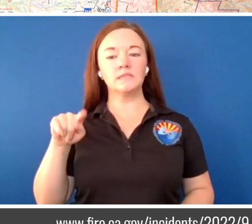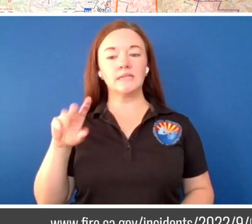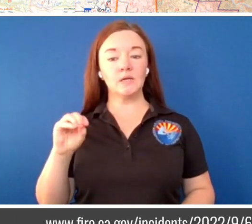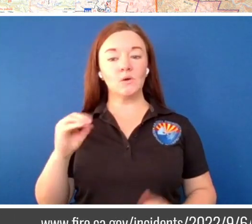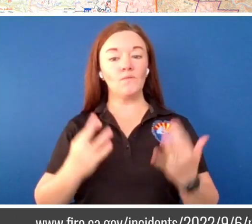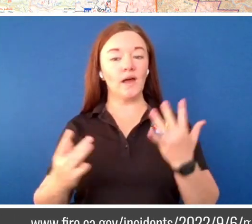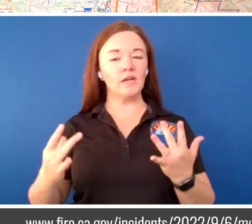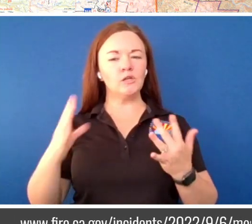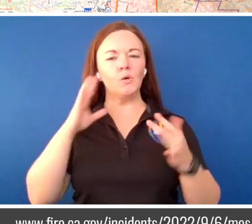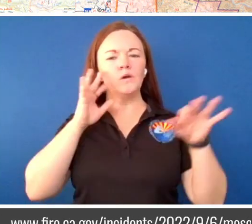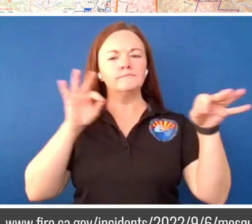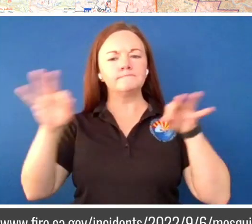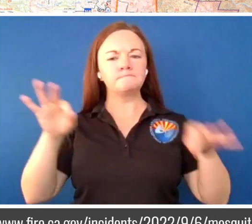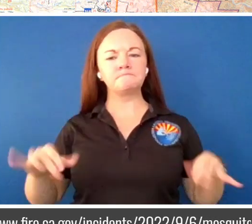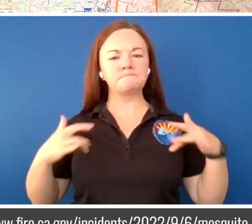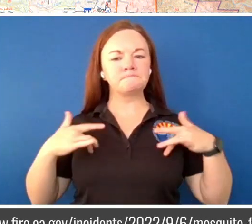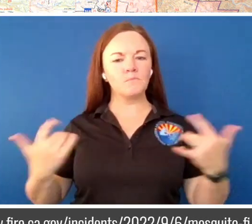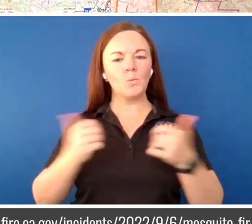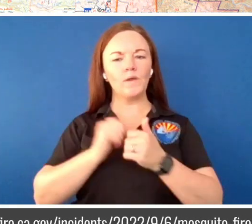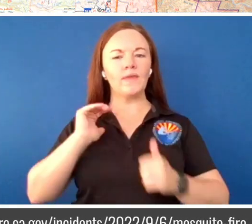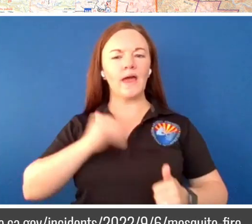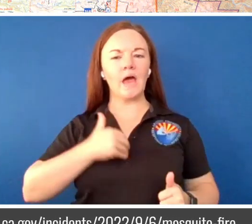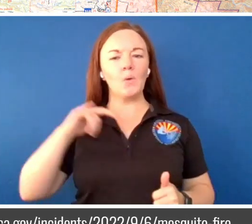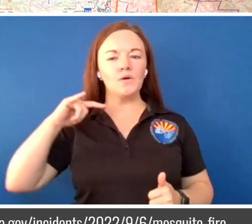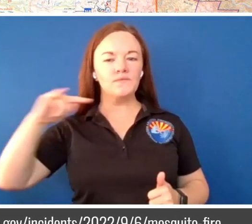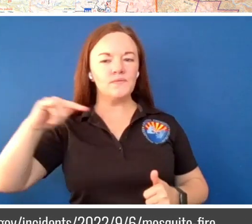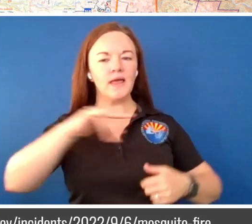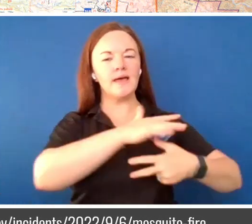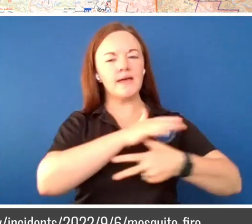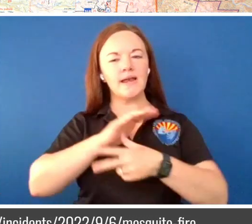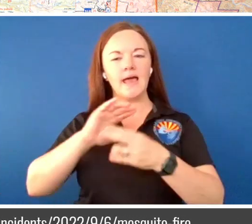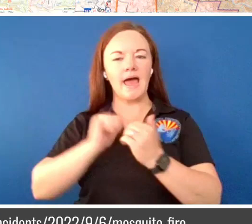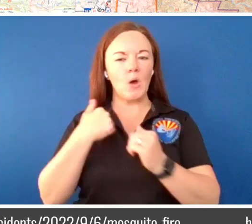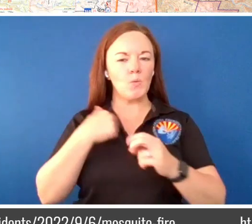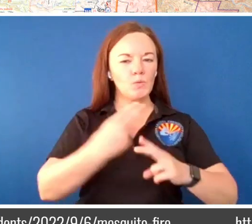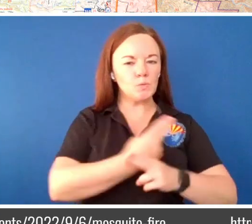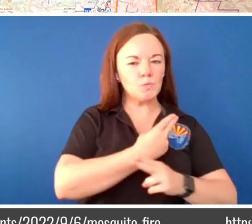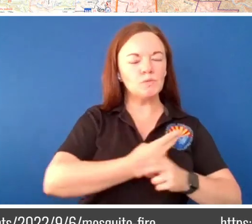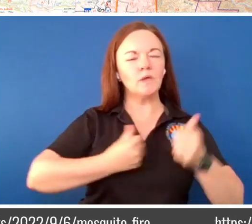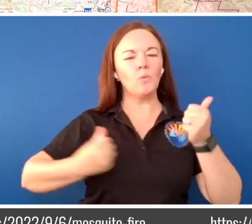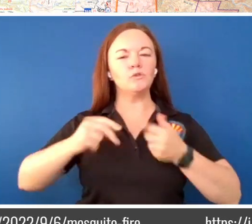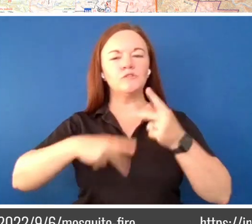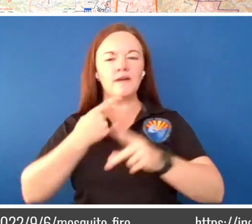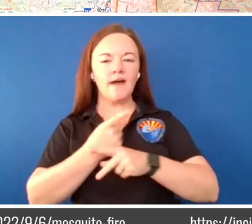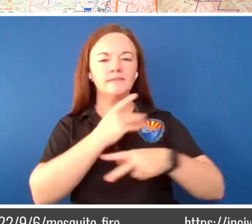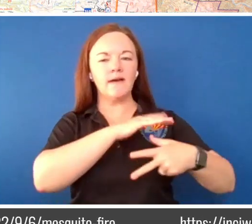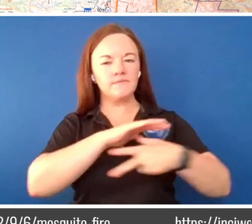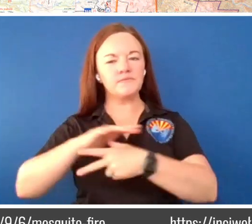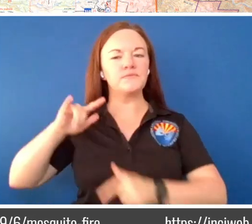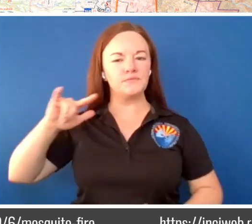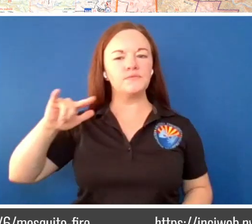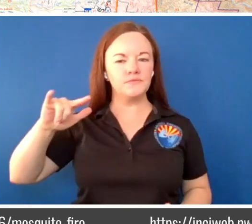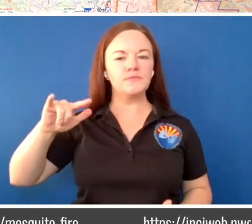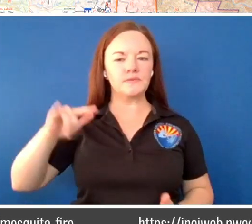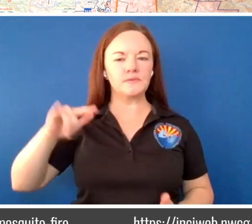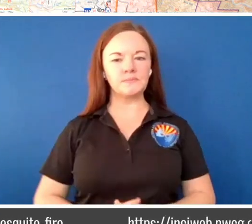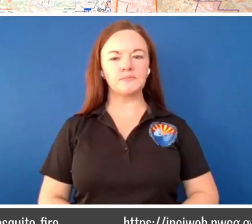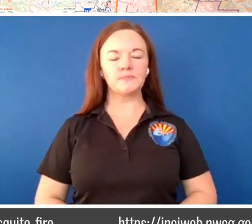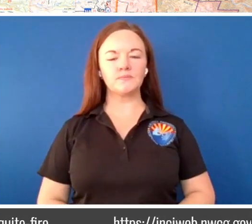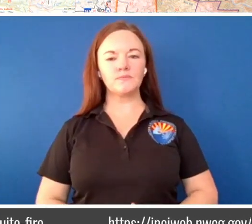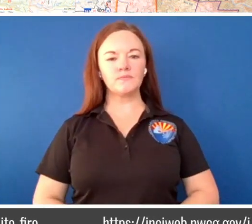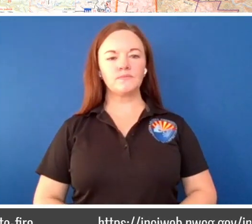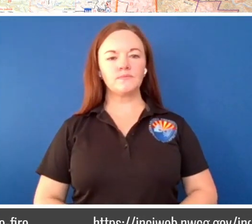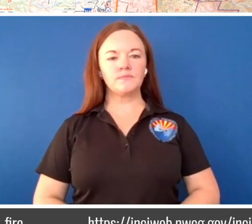of some of our aircraft tactics of what we've been using and some of the fleet that we have that's been helping with that effort. So